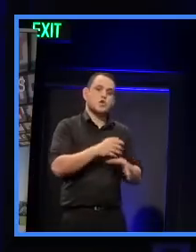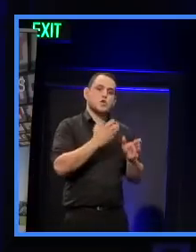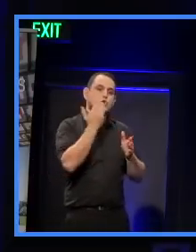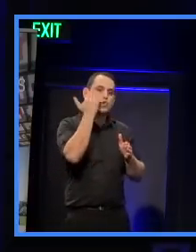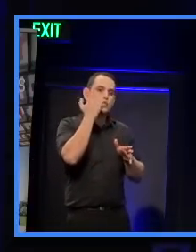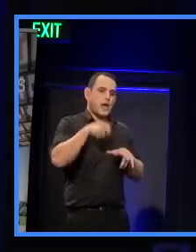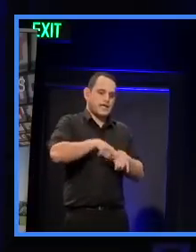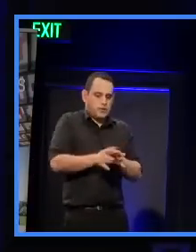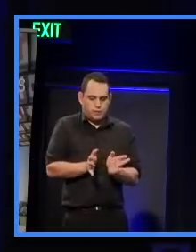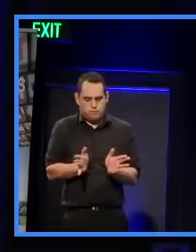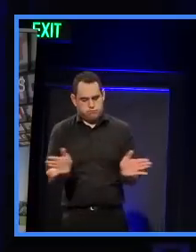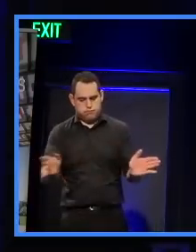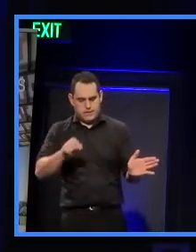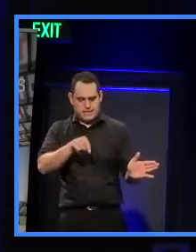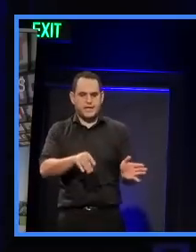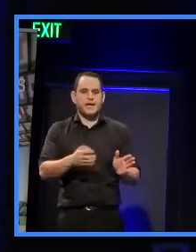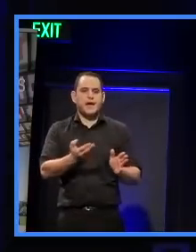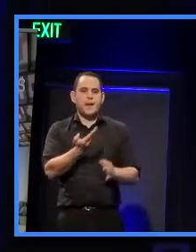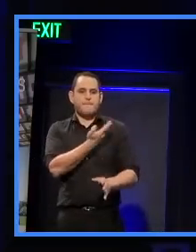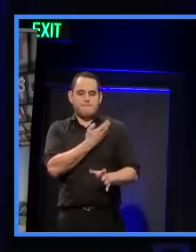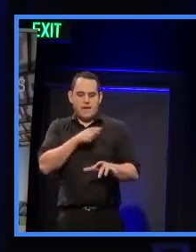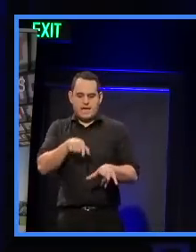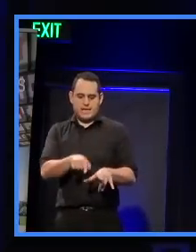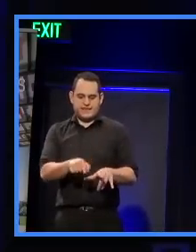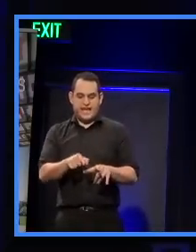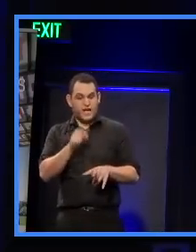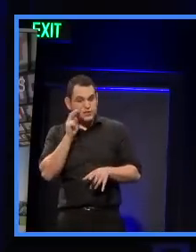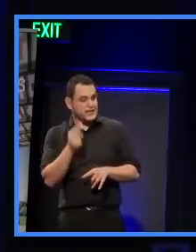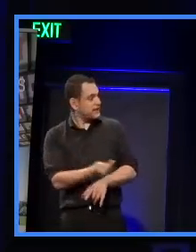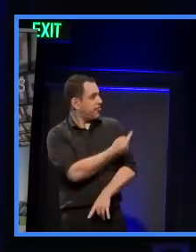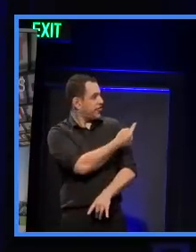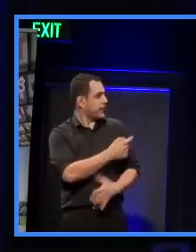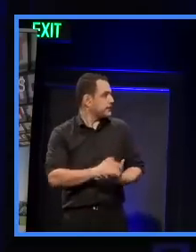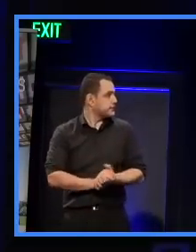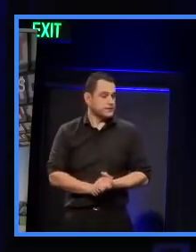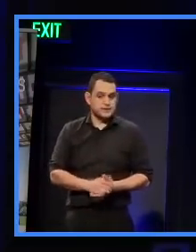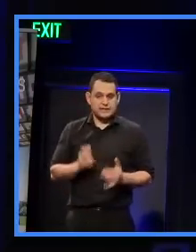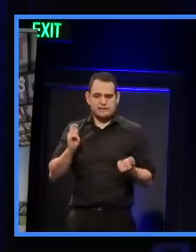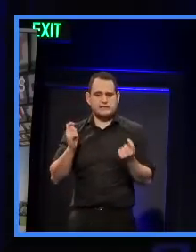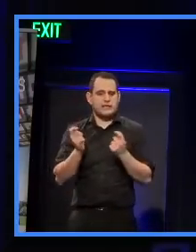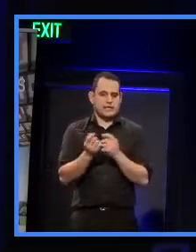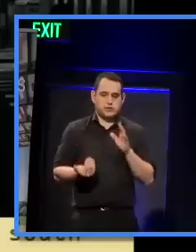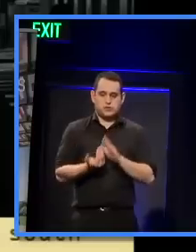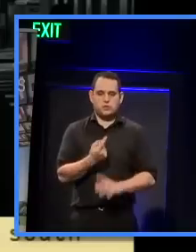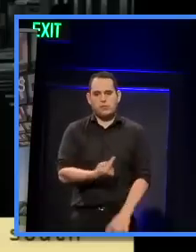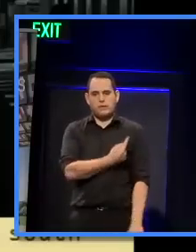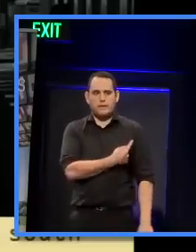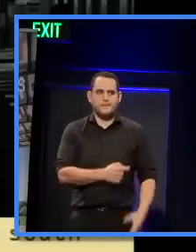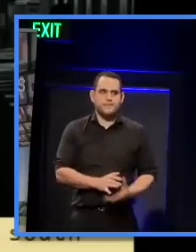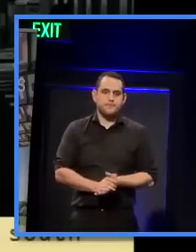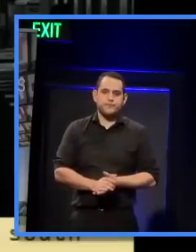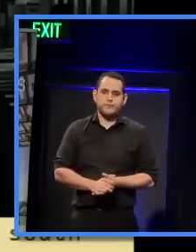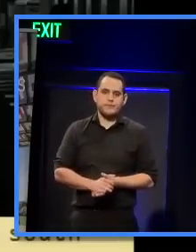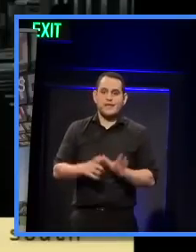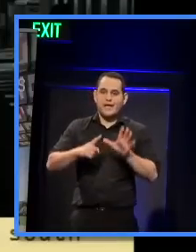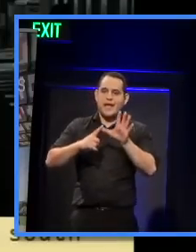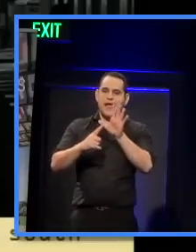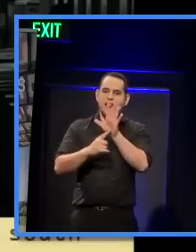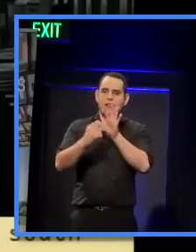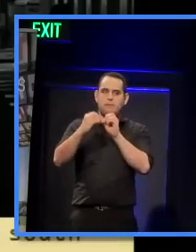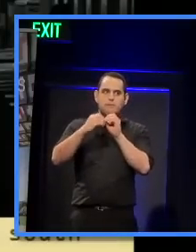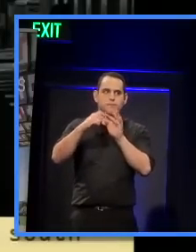So, you know, since then, always an area of quite rapid change. This is looking at Albert Street,